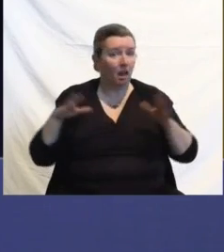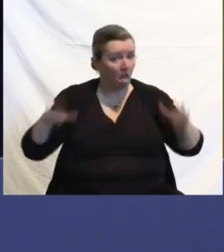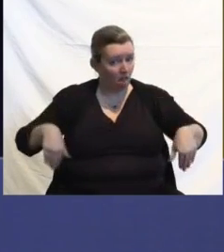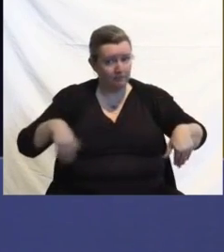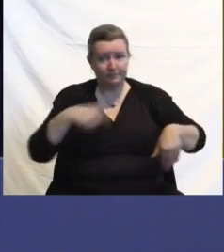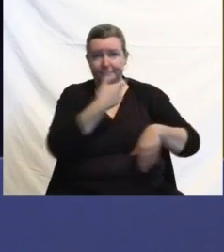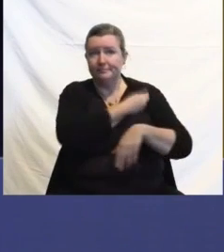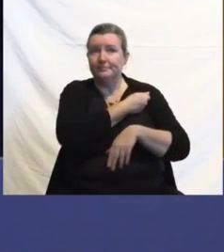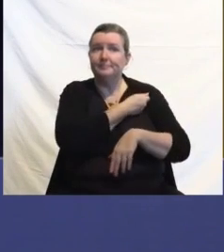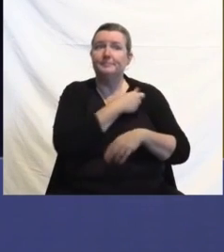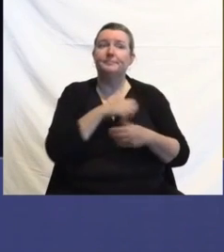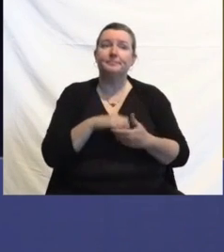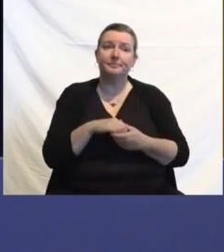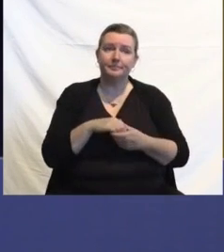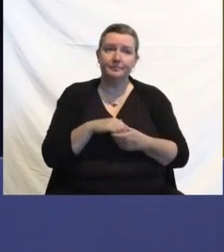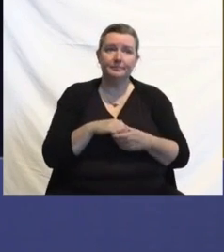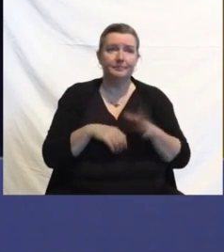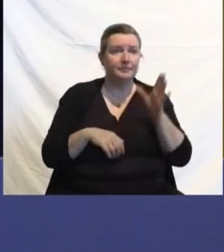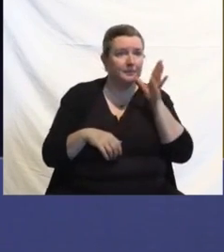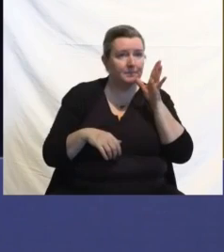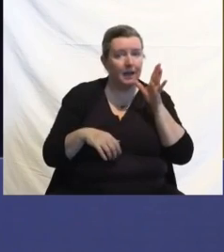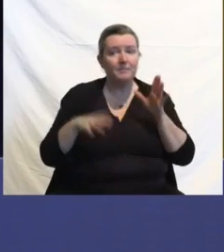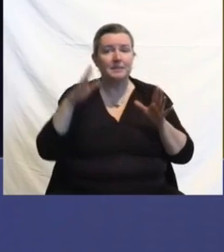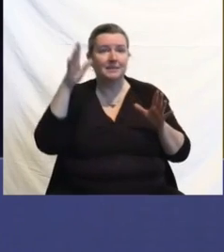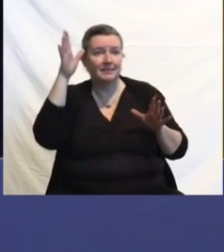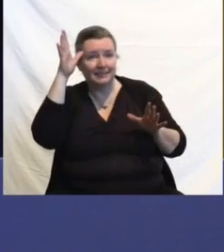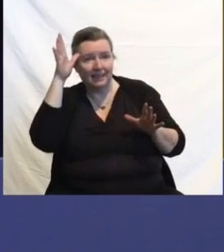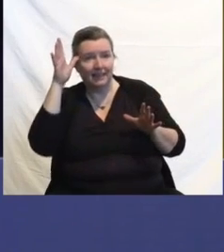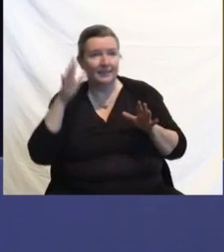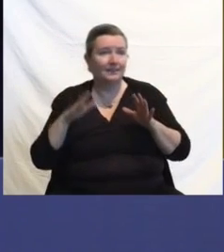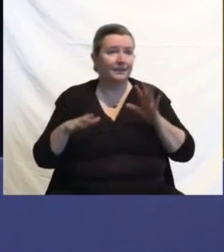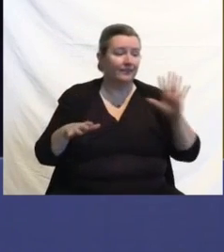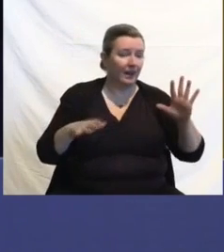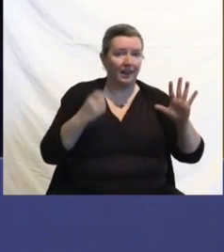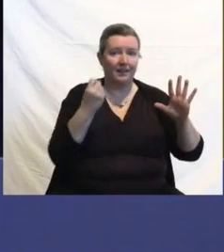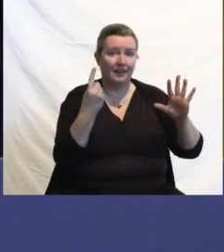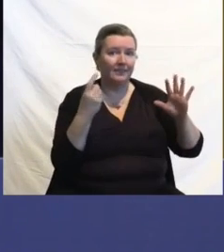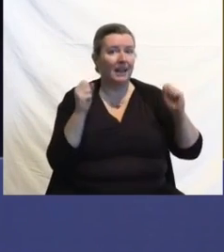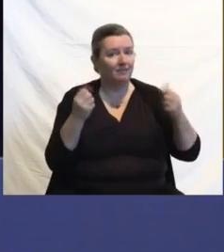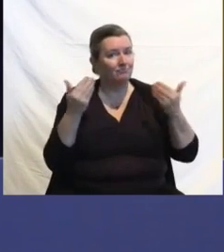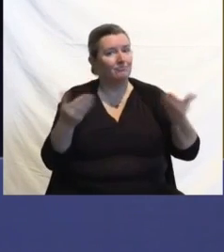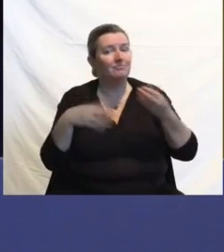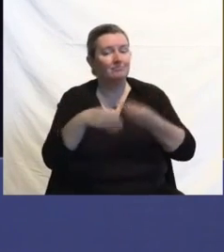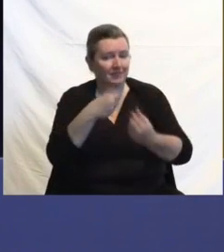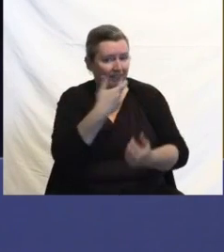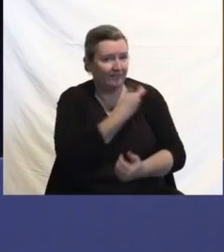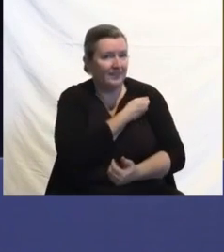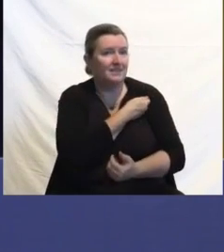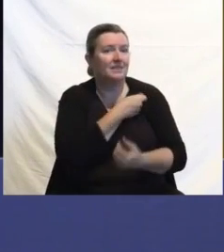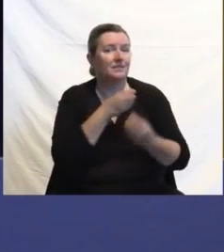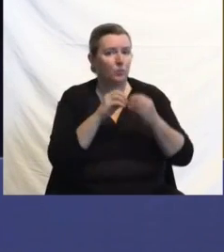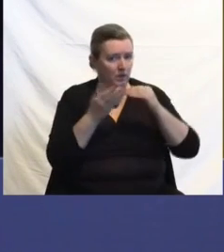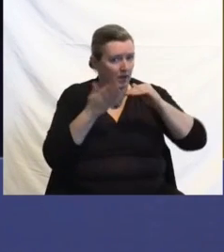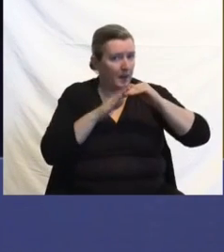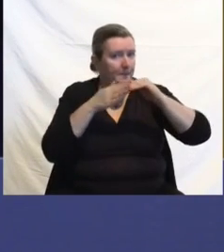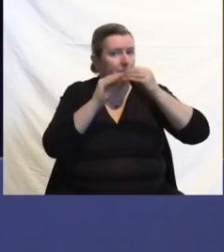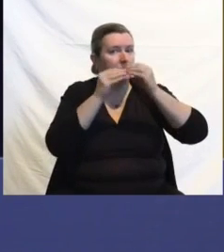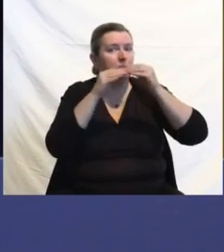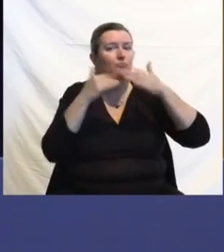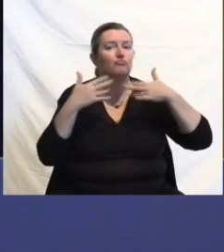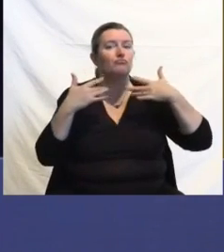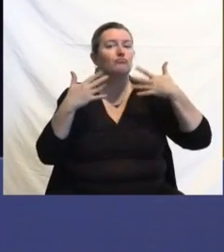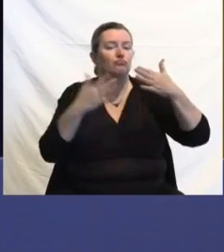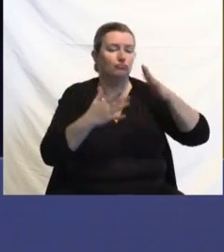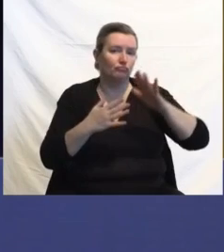Moms and dads, the 5 through 11-year-olds are eligible. That number is rising, which is great, but we need that to rise even faster.